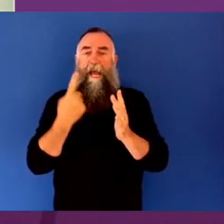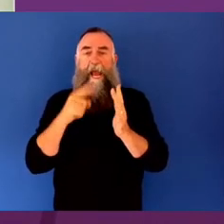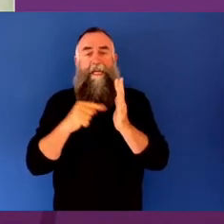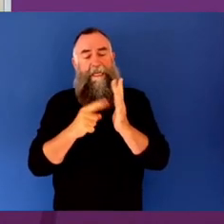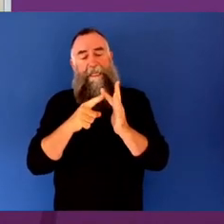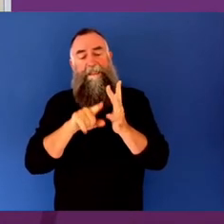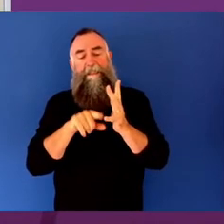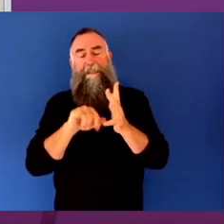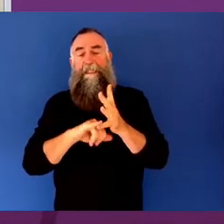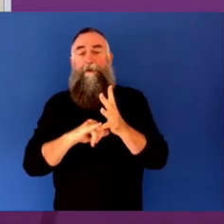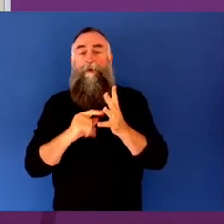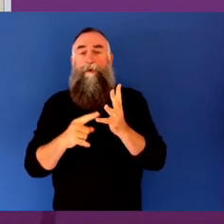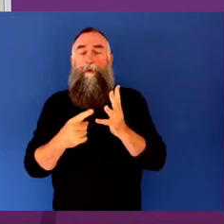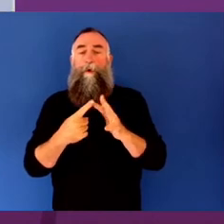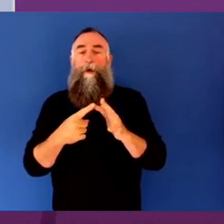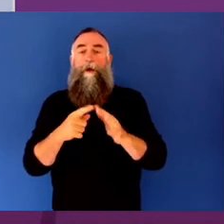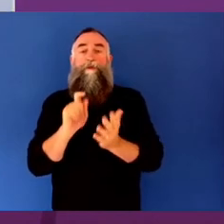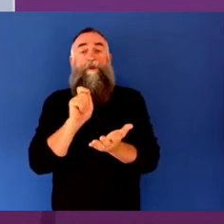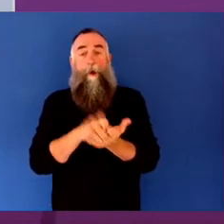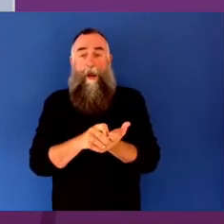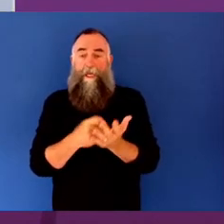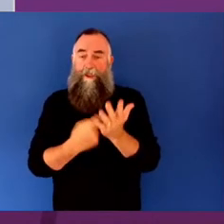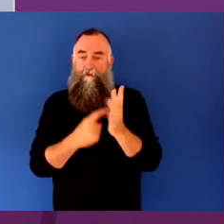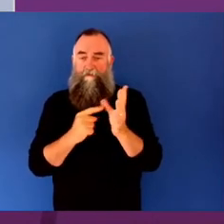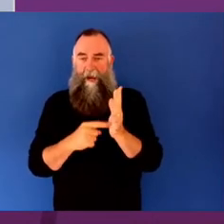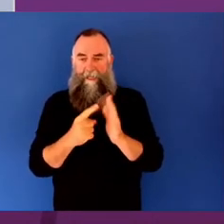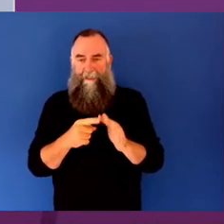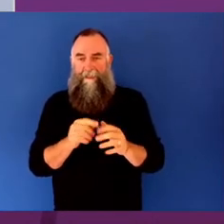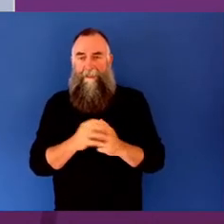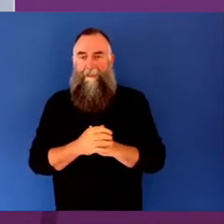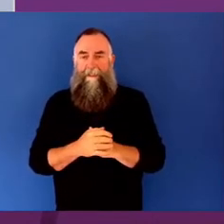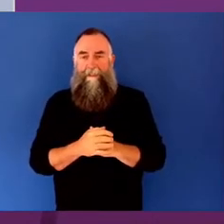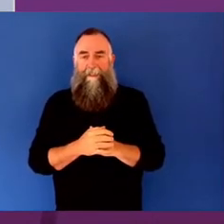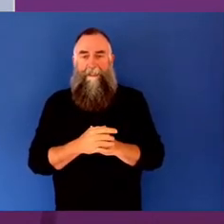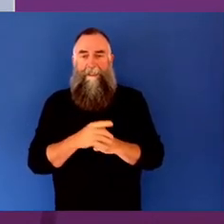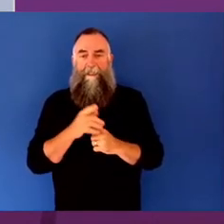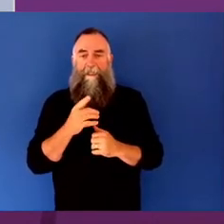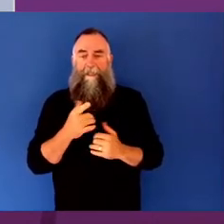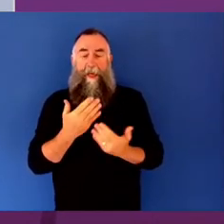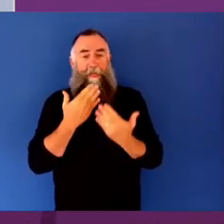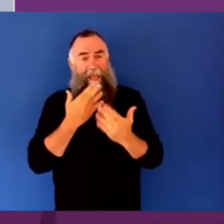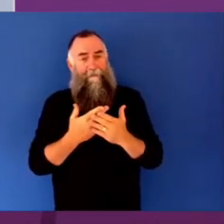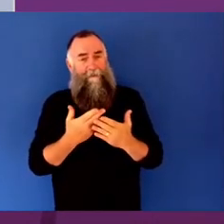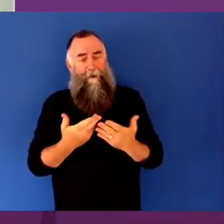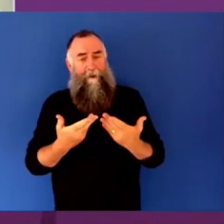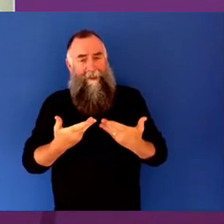Kingdom. Welcome, Georgie. Thanks so much. I'm so excited about this discussion.